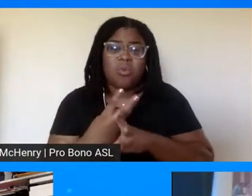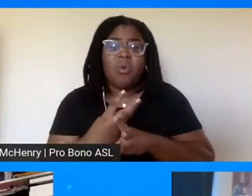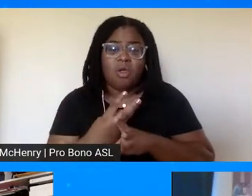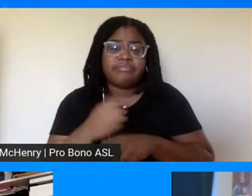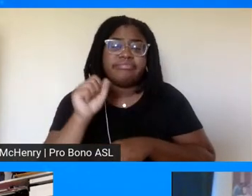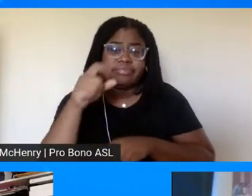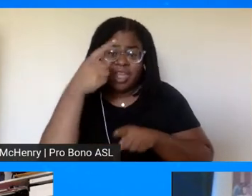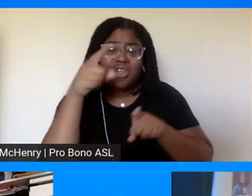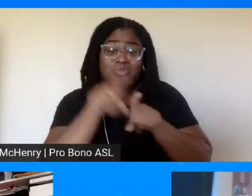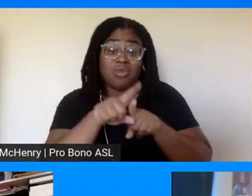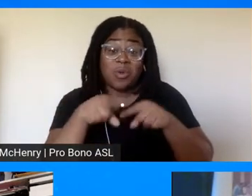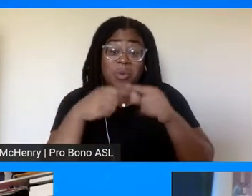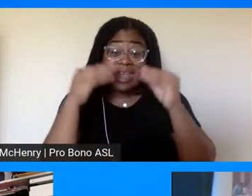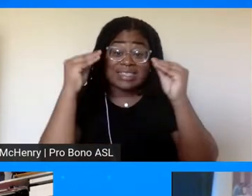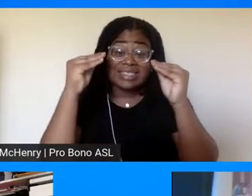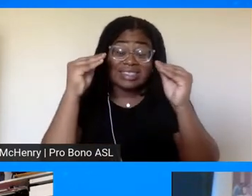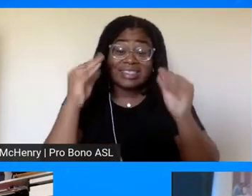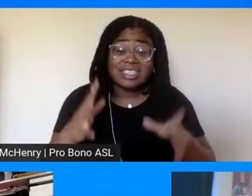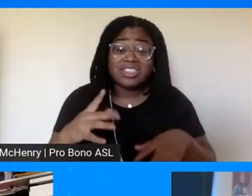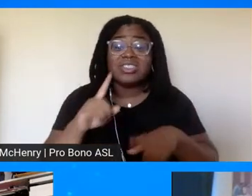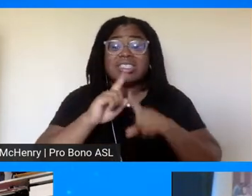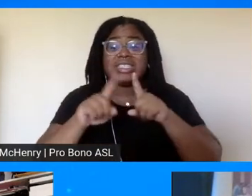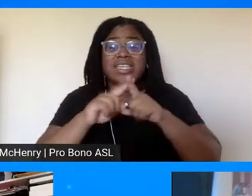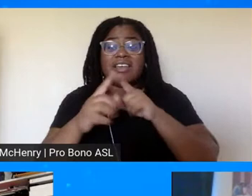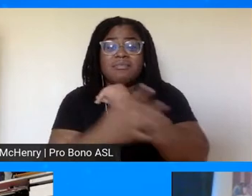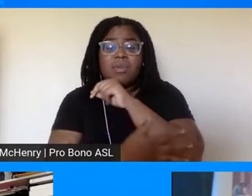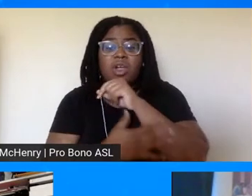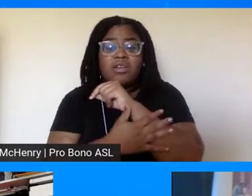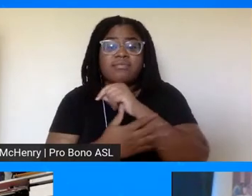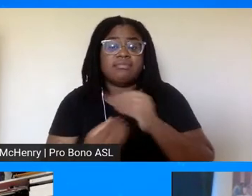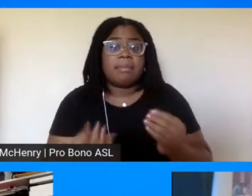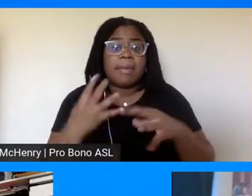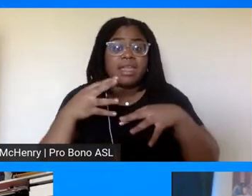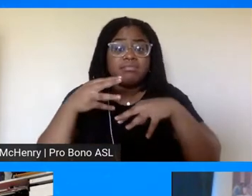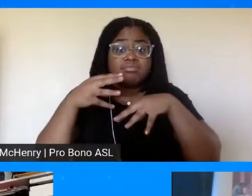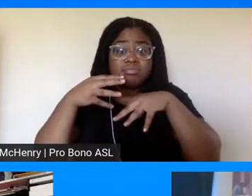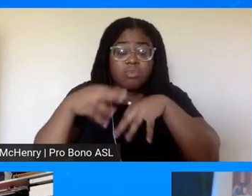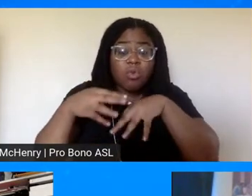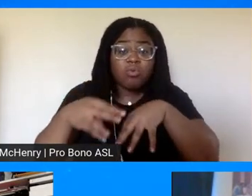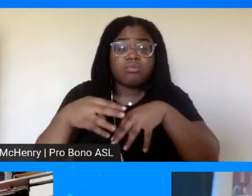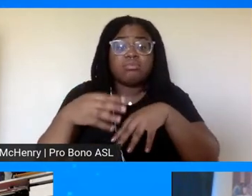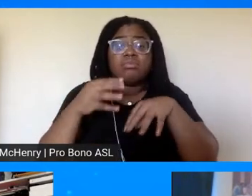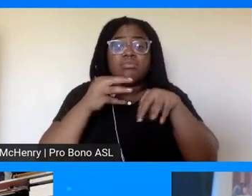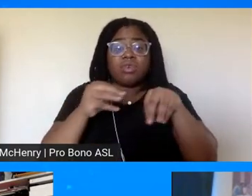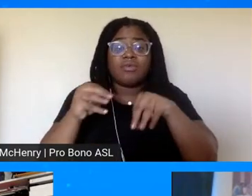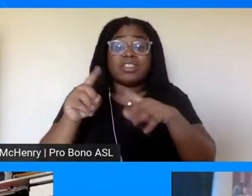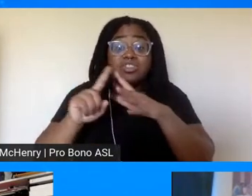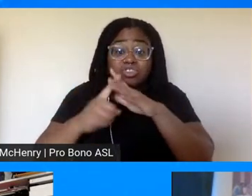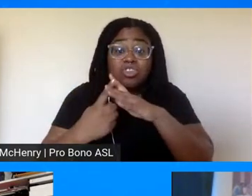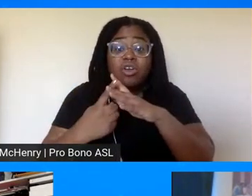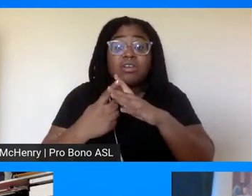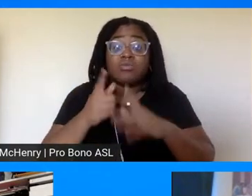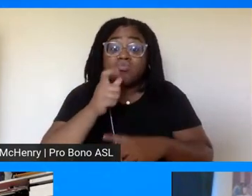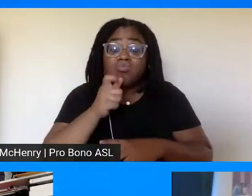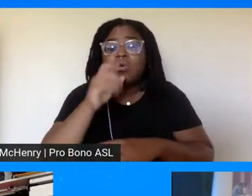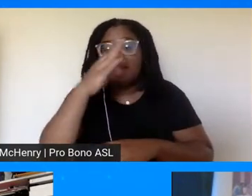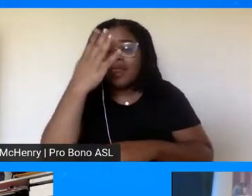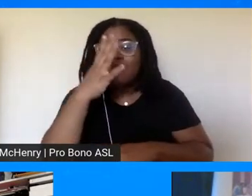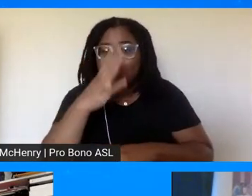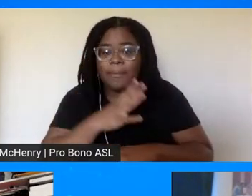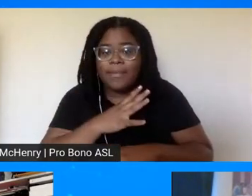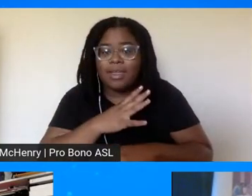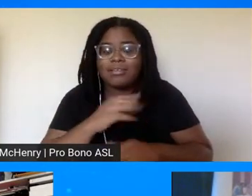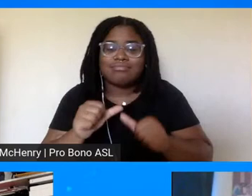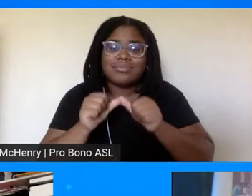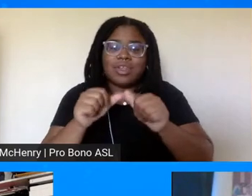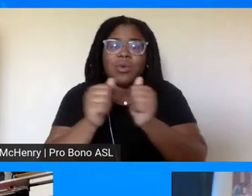countries most movements were started and sustained by women and especially black women that were involved in that so it's not just